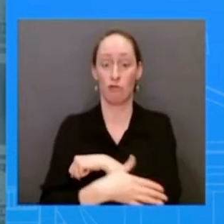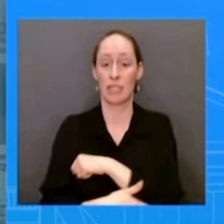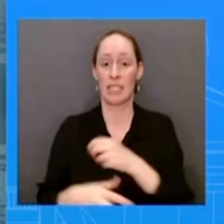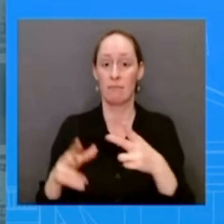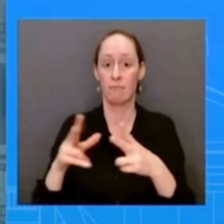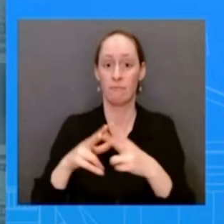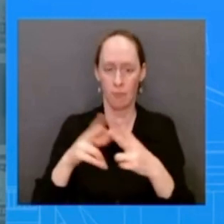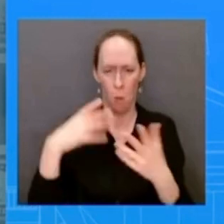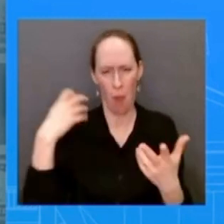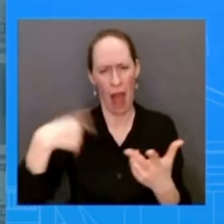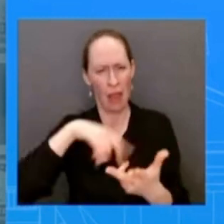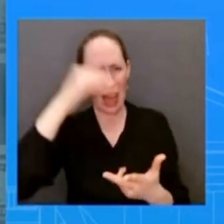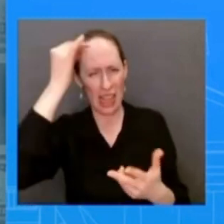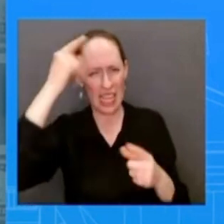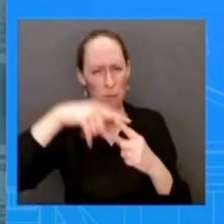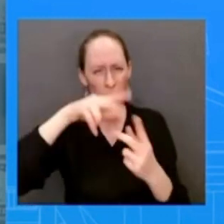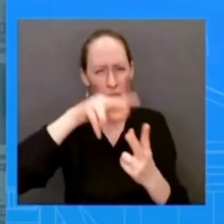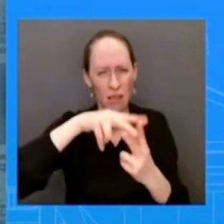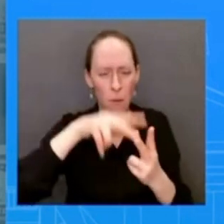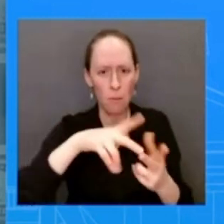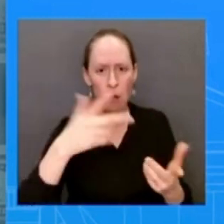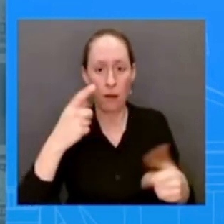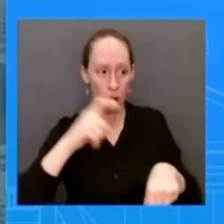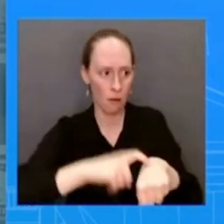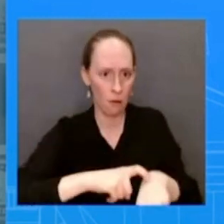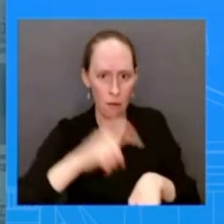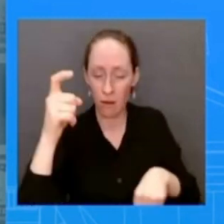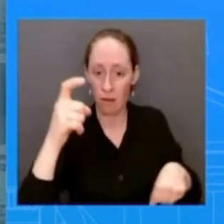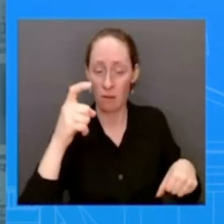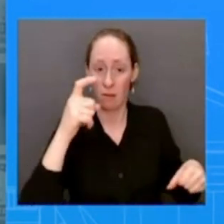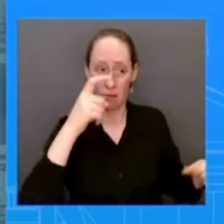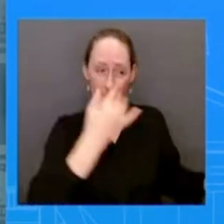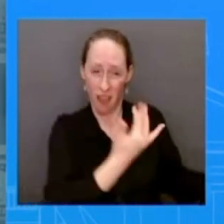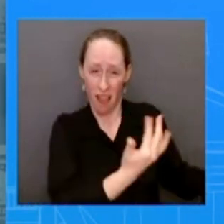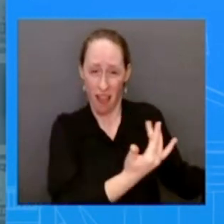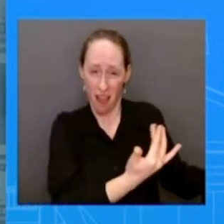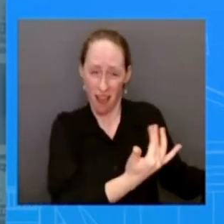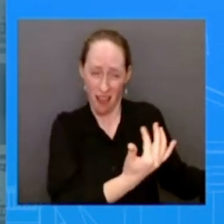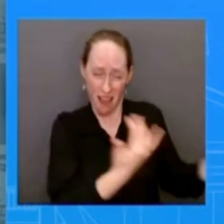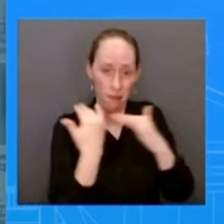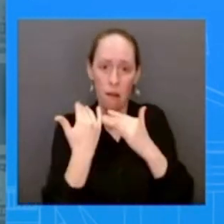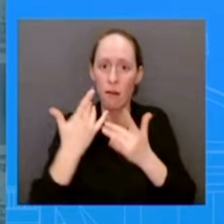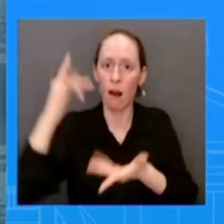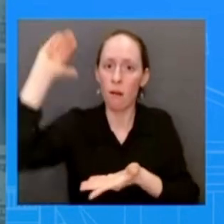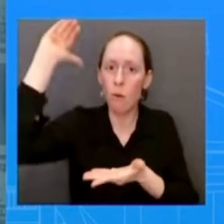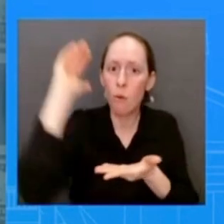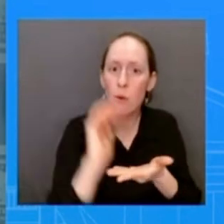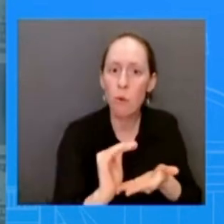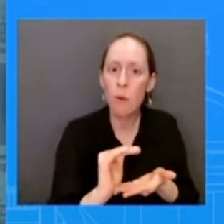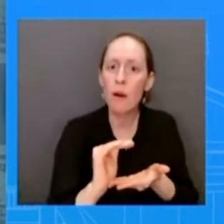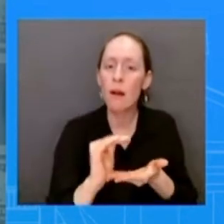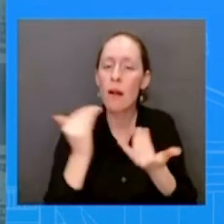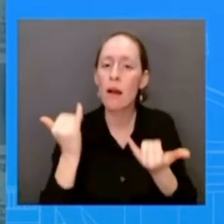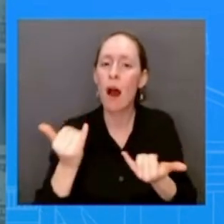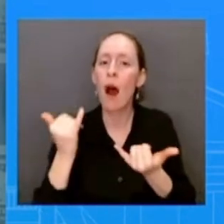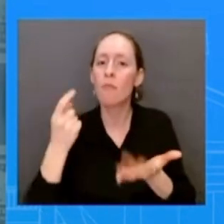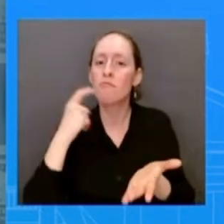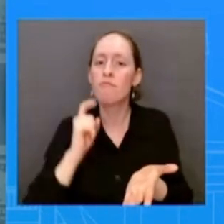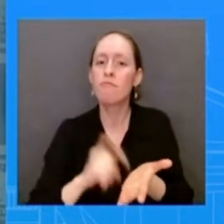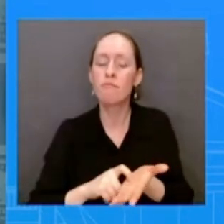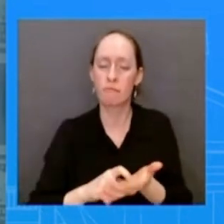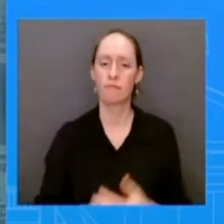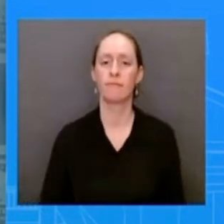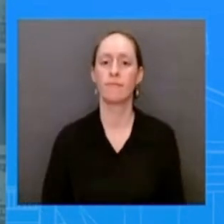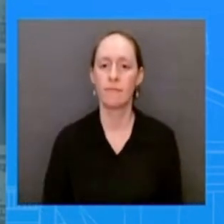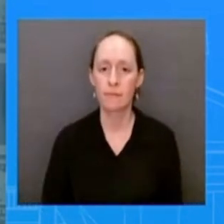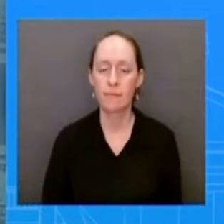venezuela nicoago cuba and haiti that is down by 90 more than 95 since we expanded the parole program that was just parolee program which